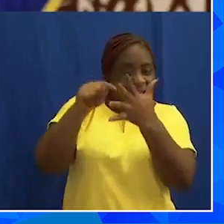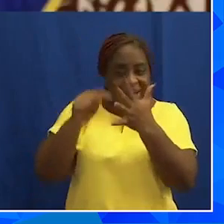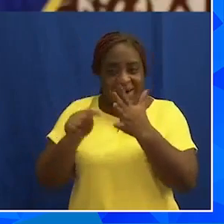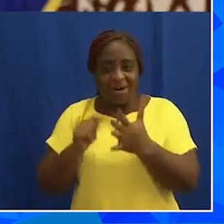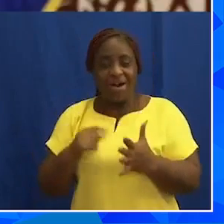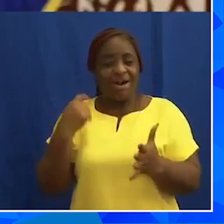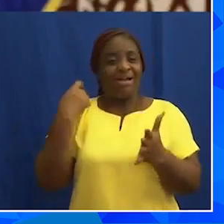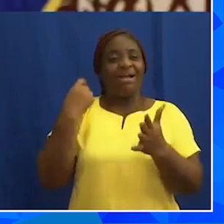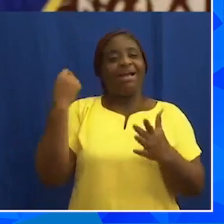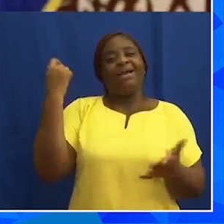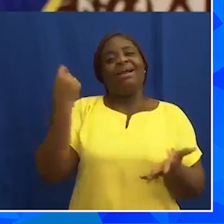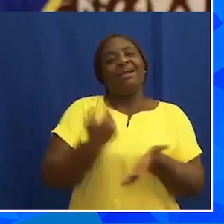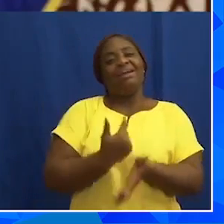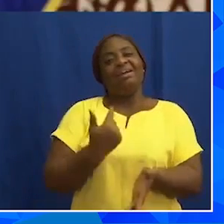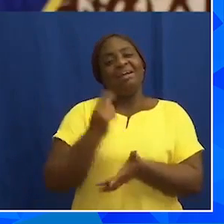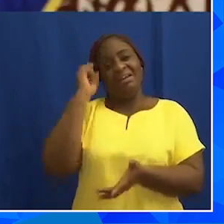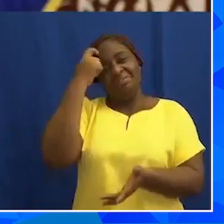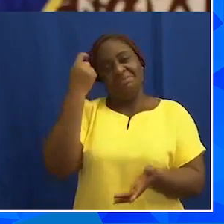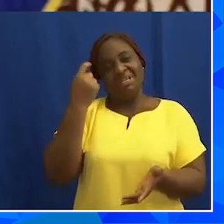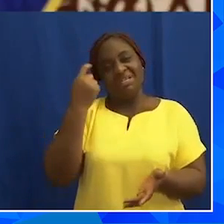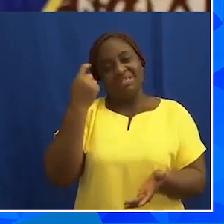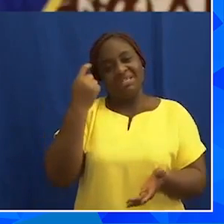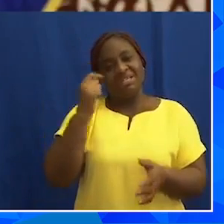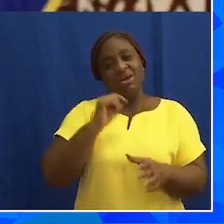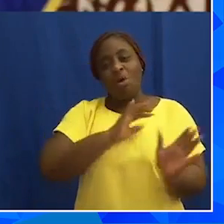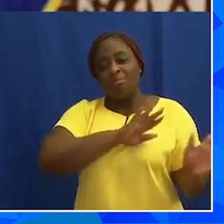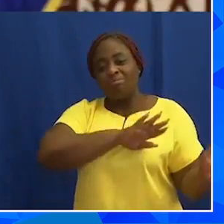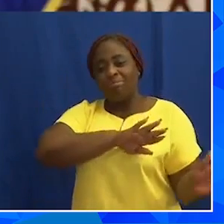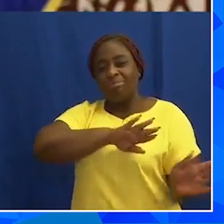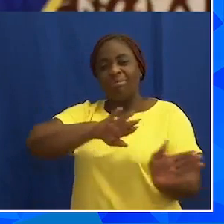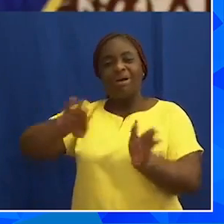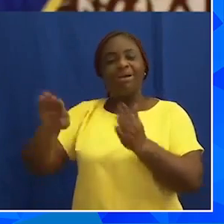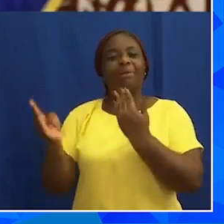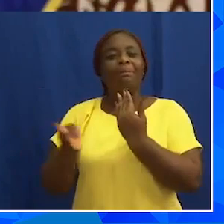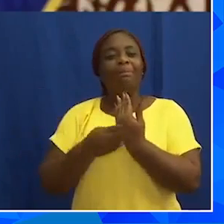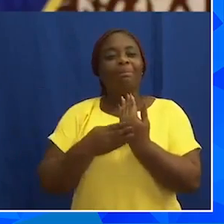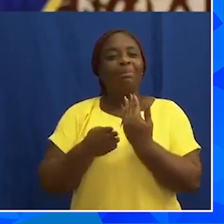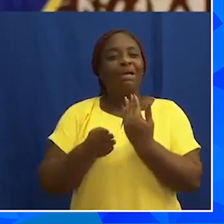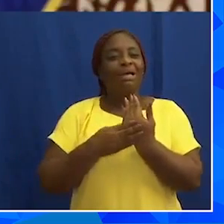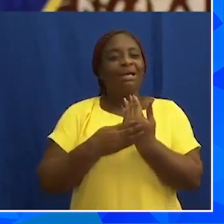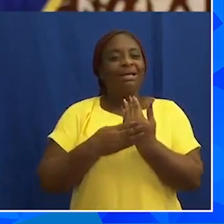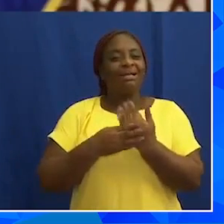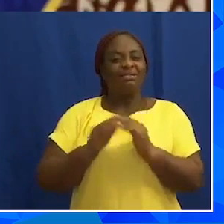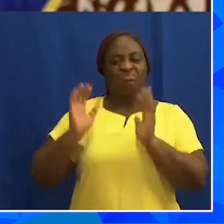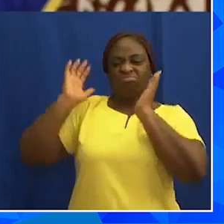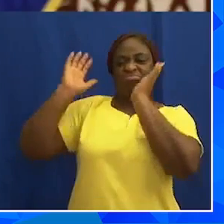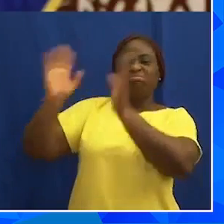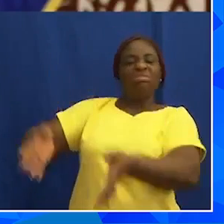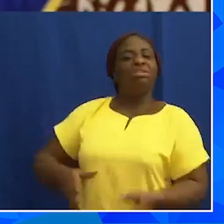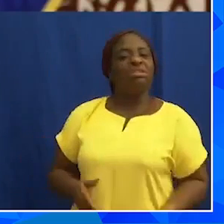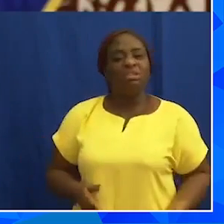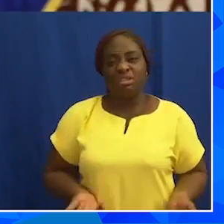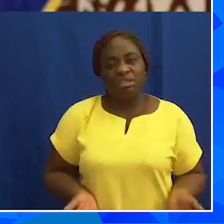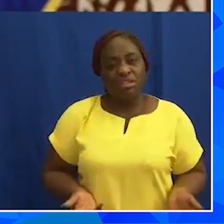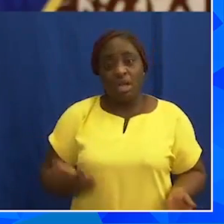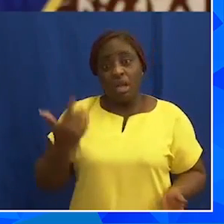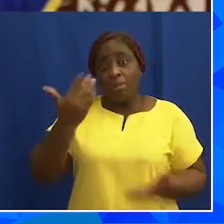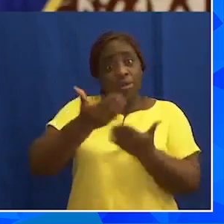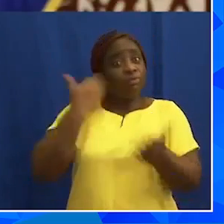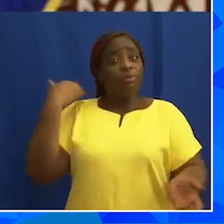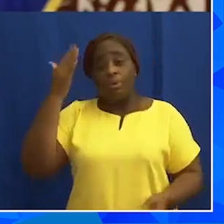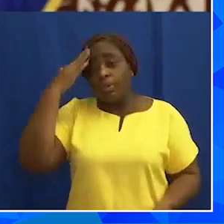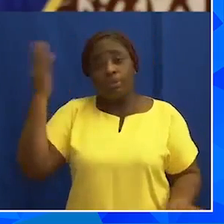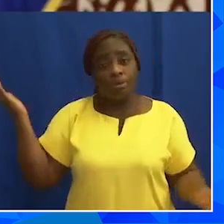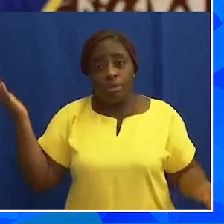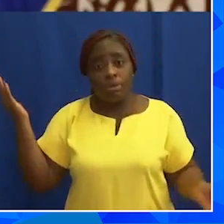government bonds, sent all of us into banks and forex bureaus to dump our CDs, and before we knew it,